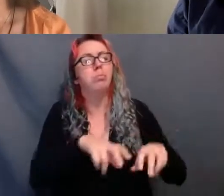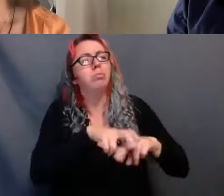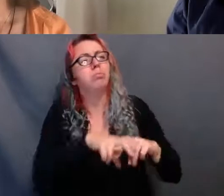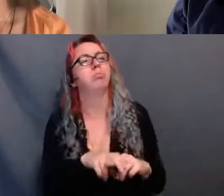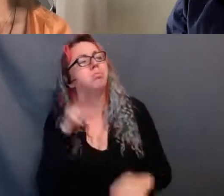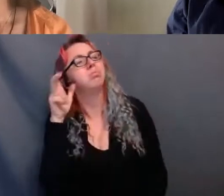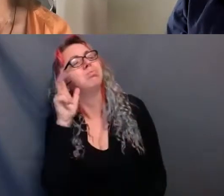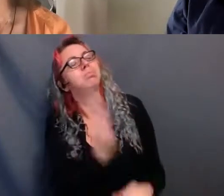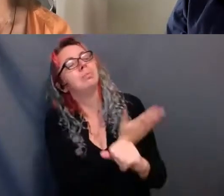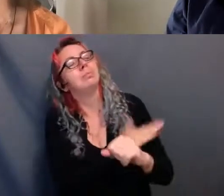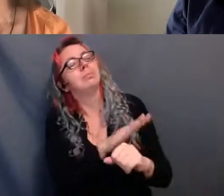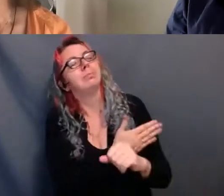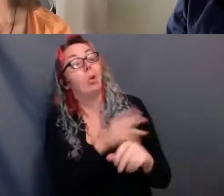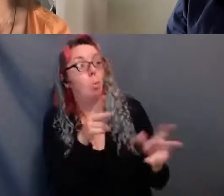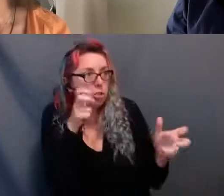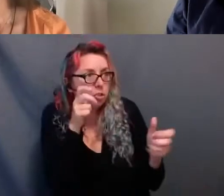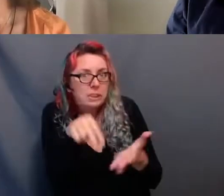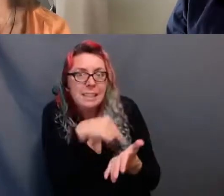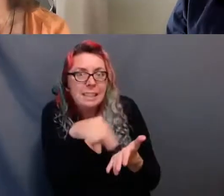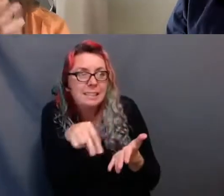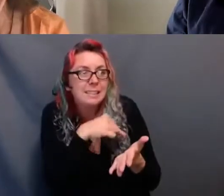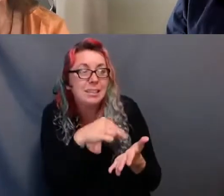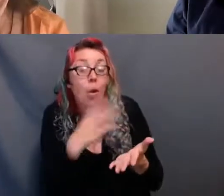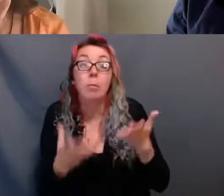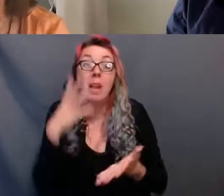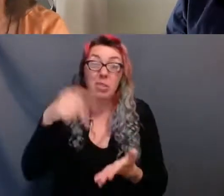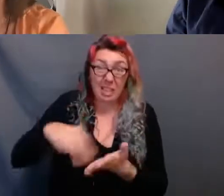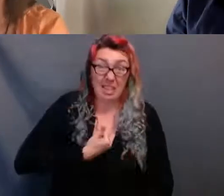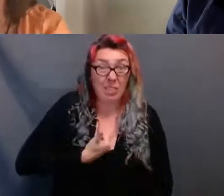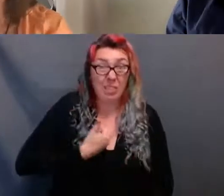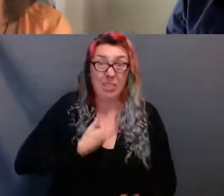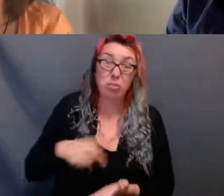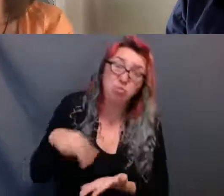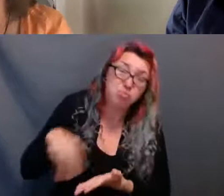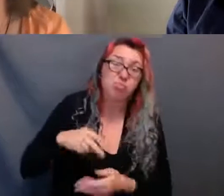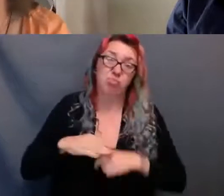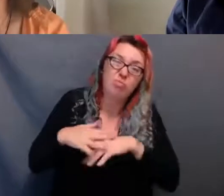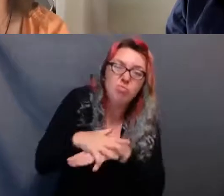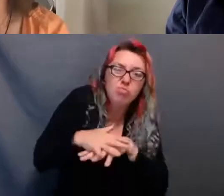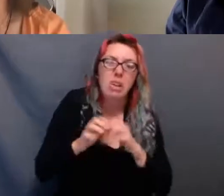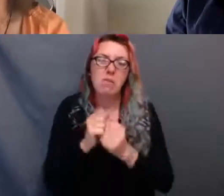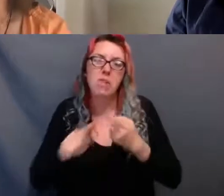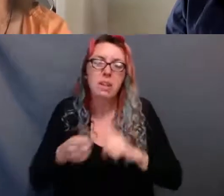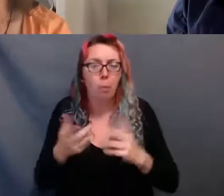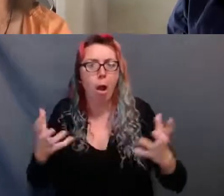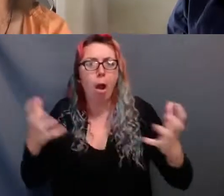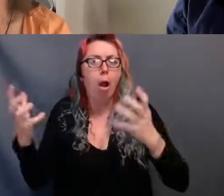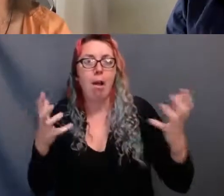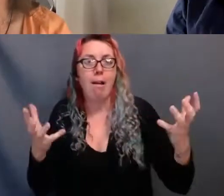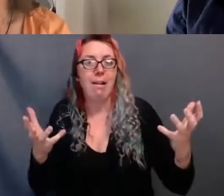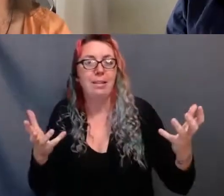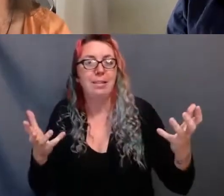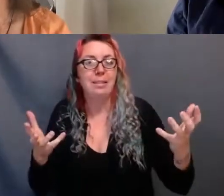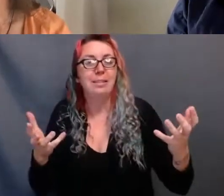show, or to get up on the dance floor ourselves and move to the music for the crew of our best friends. But what I think